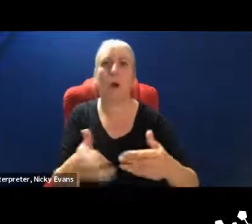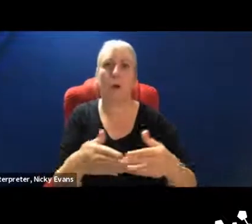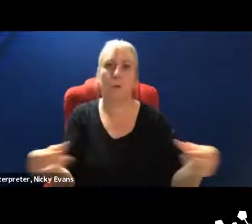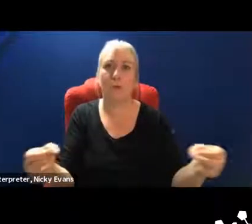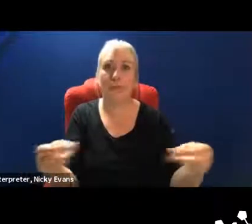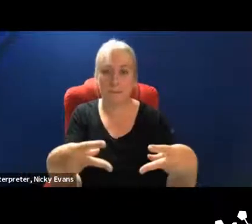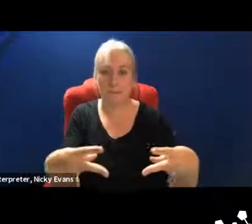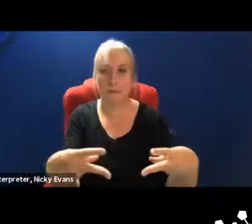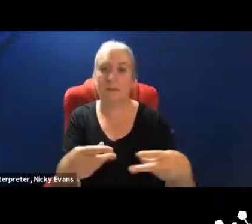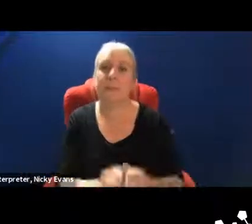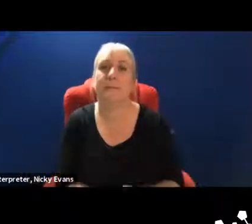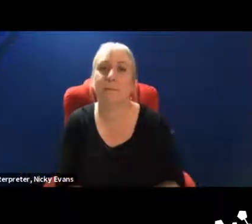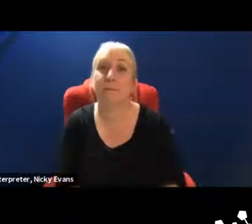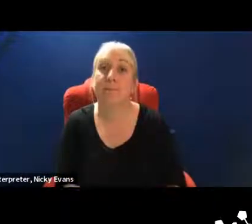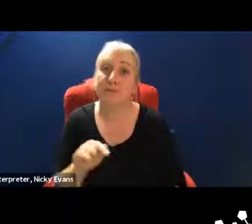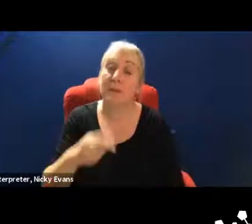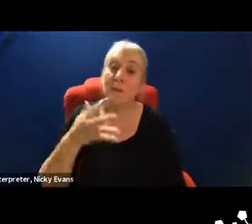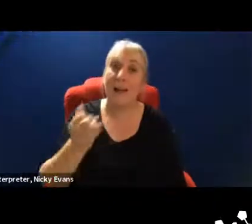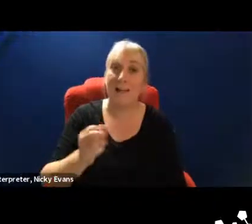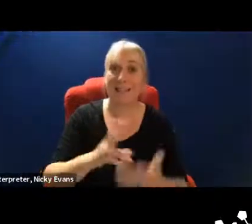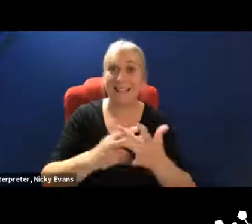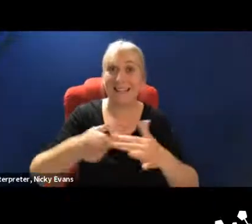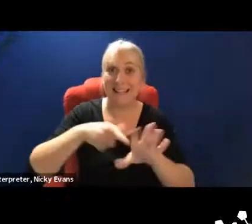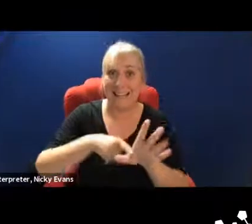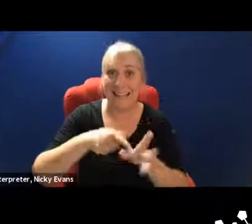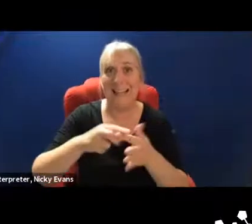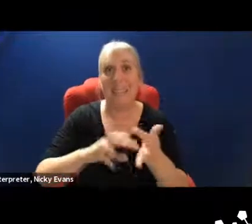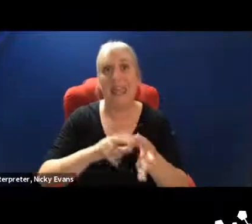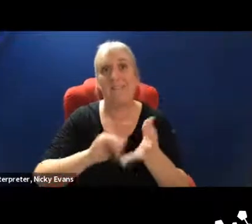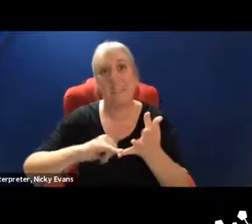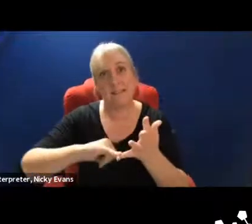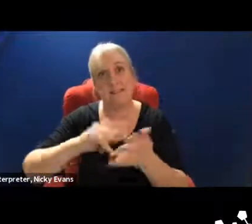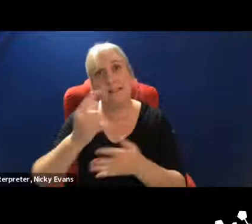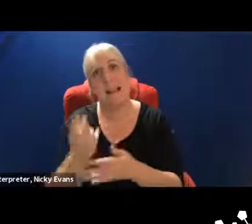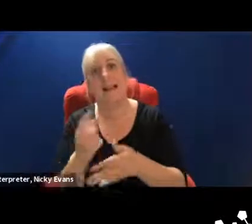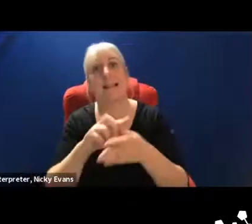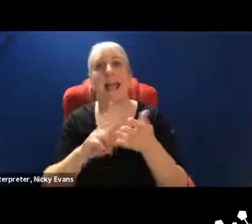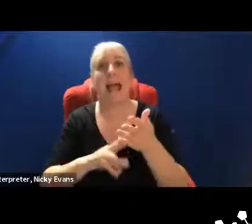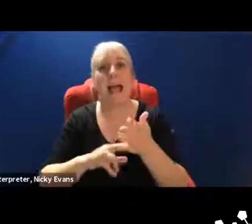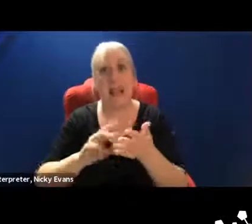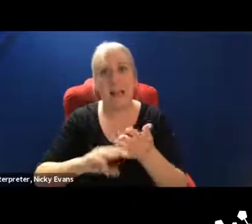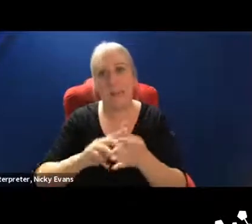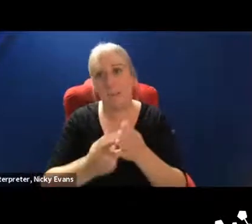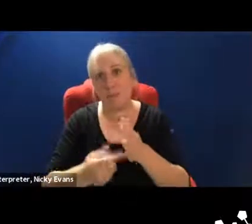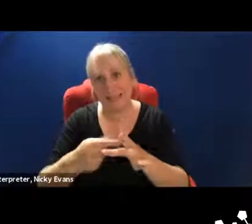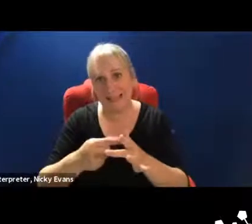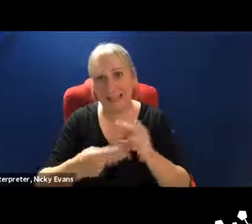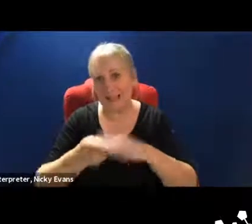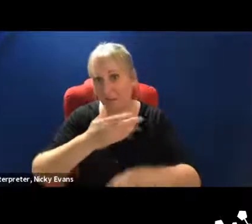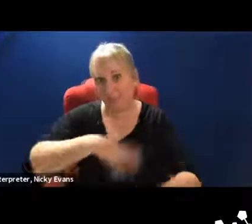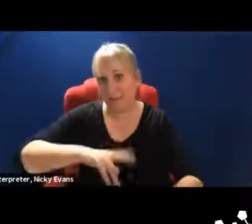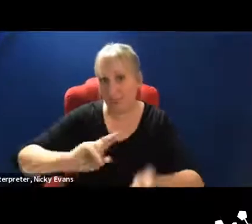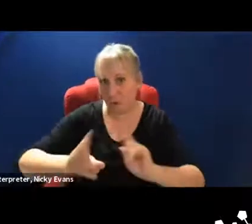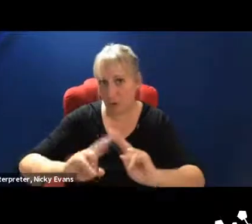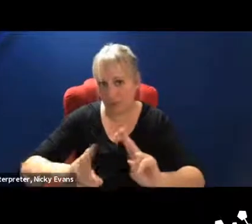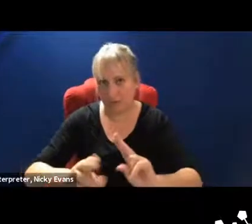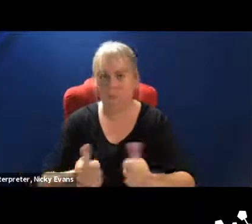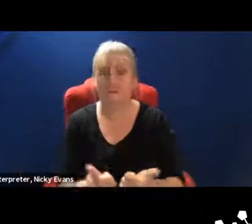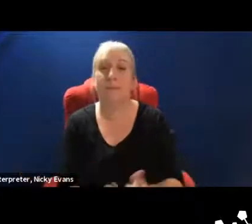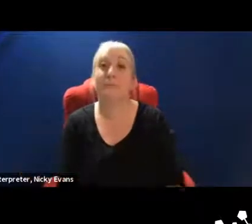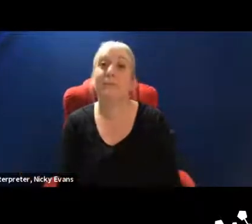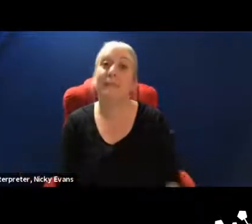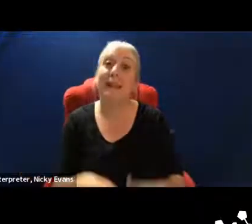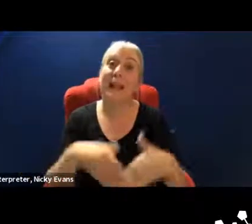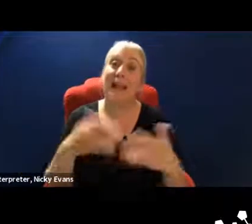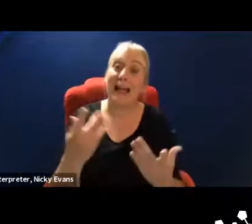Evans and Anne-Marie providing BSL interpretation this evening for those who need it. If you have any questions or comments, please do